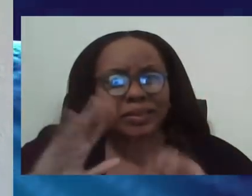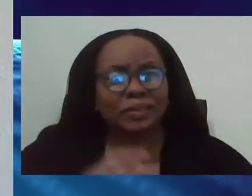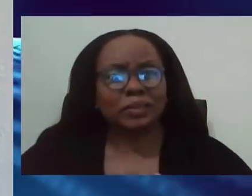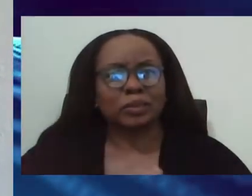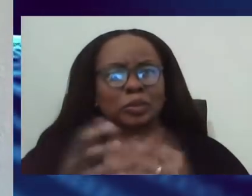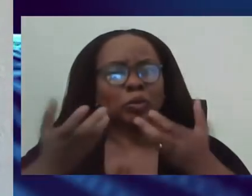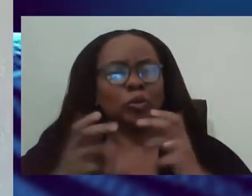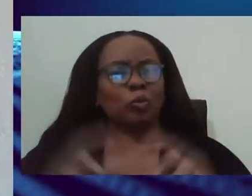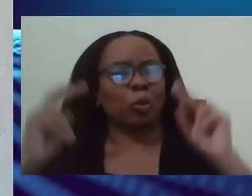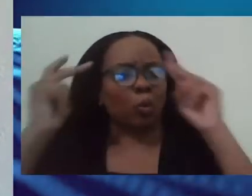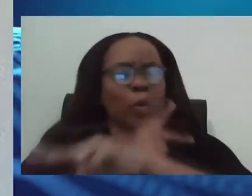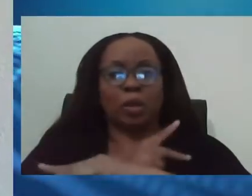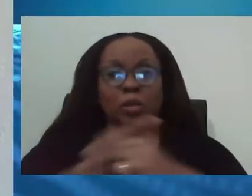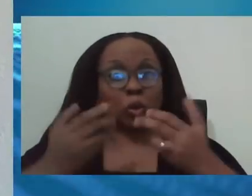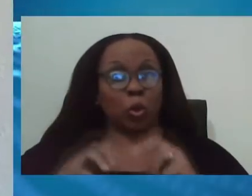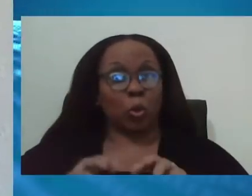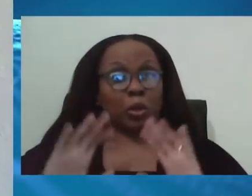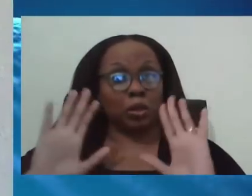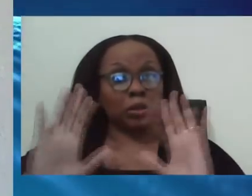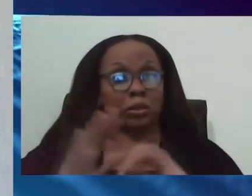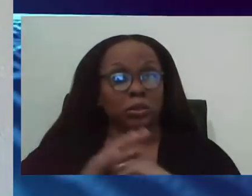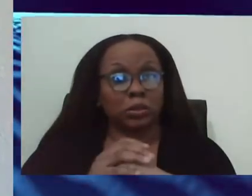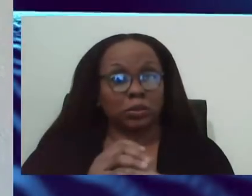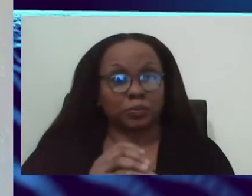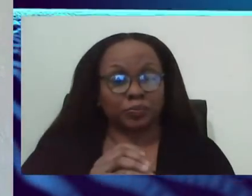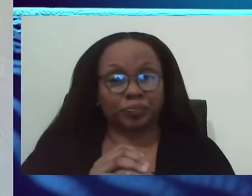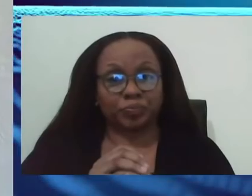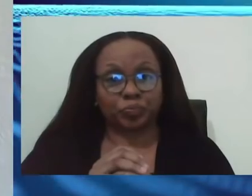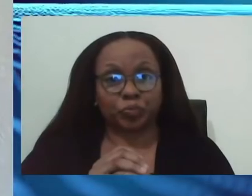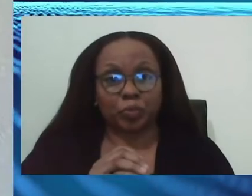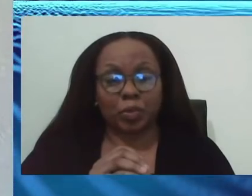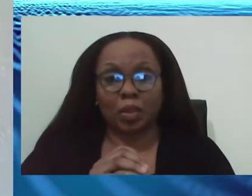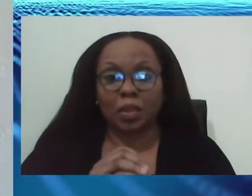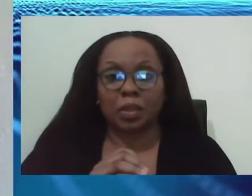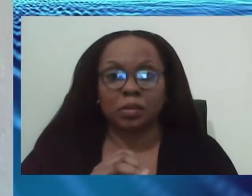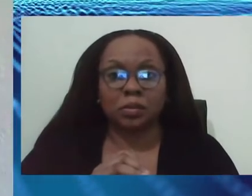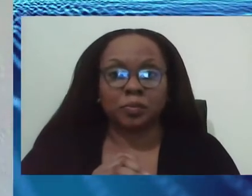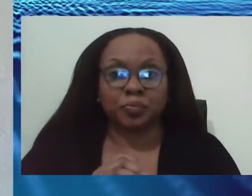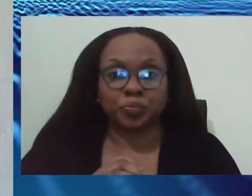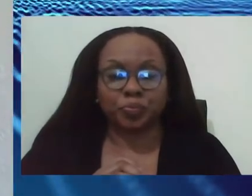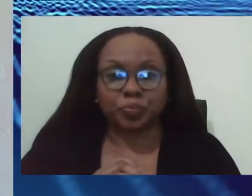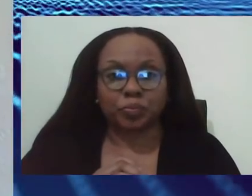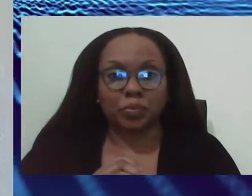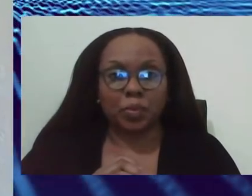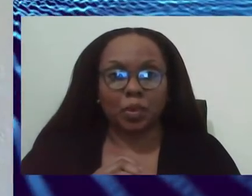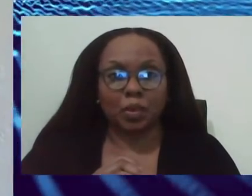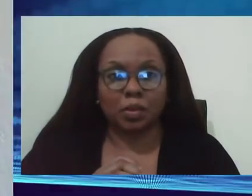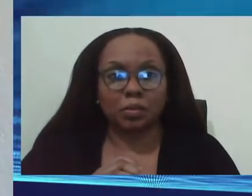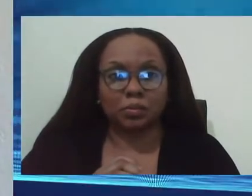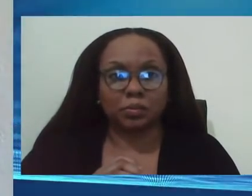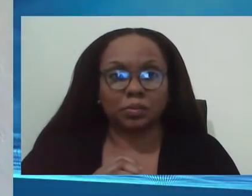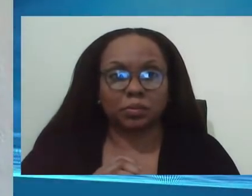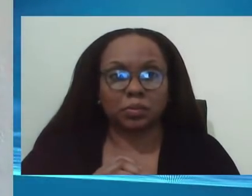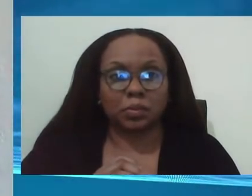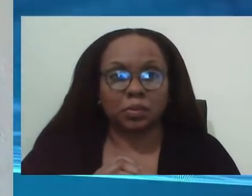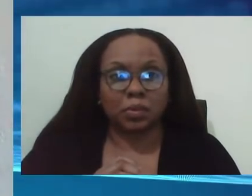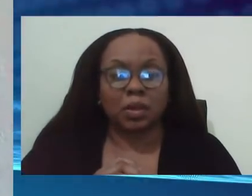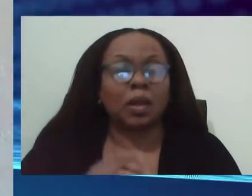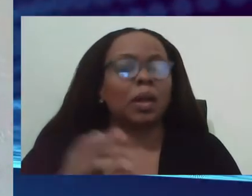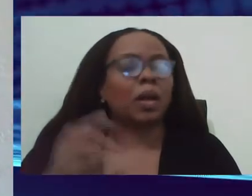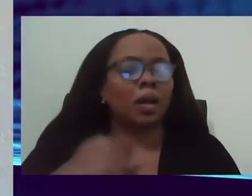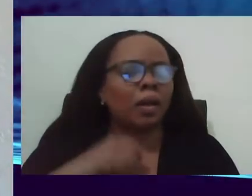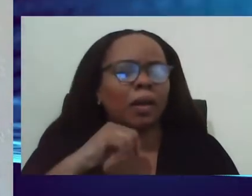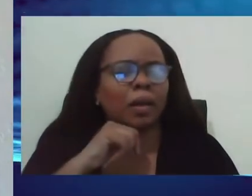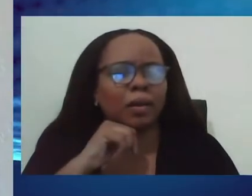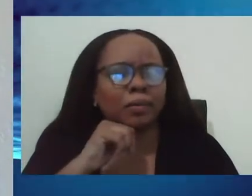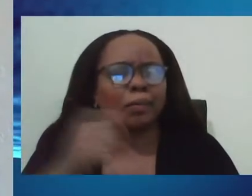what it is now. I don't think that we will see those numbers or I don't think we're going to see those numbers reported. Remember, we're not going to see those